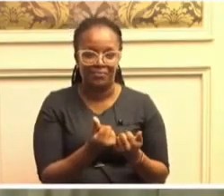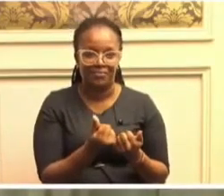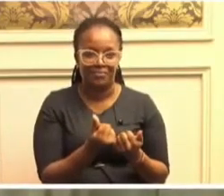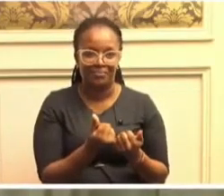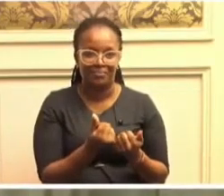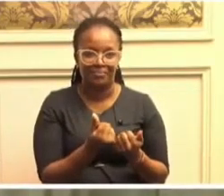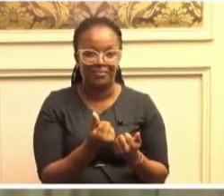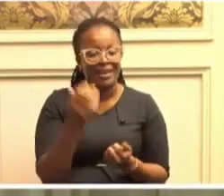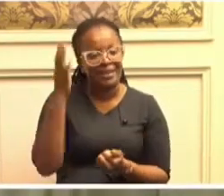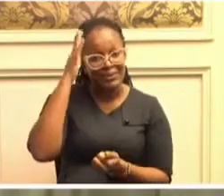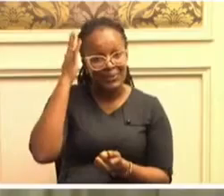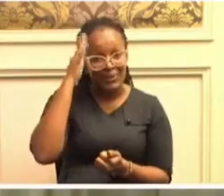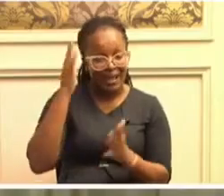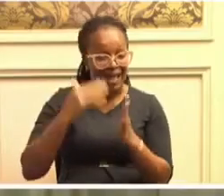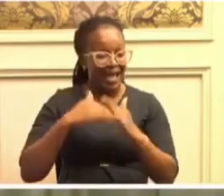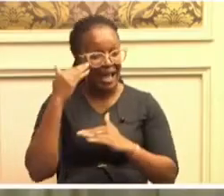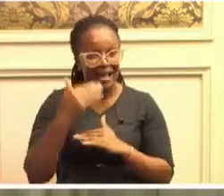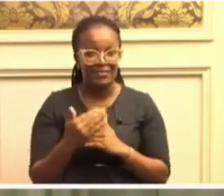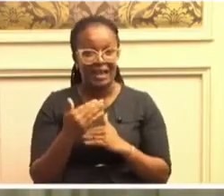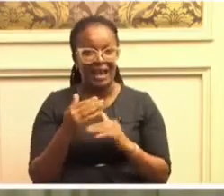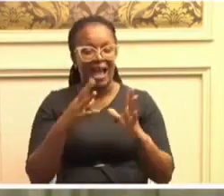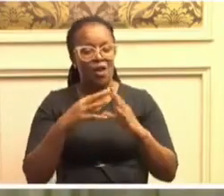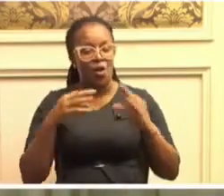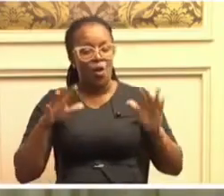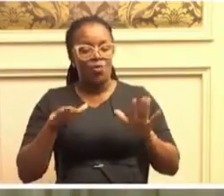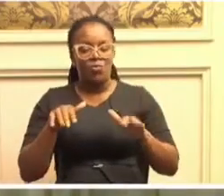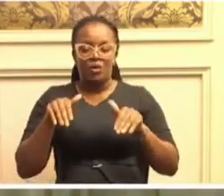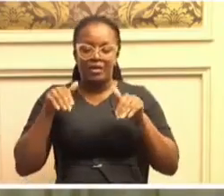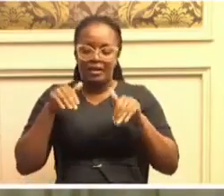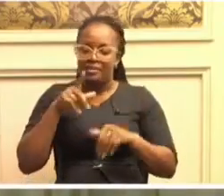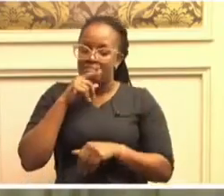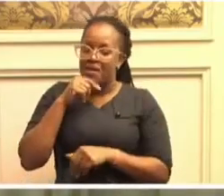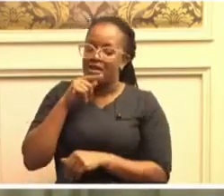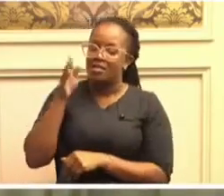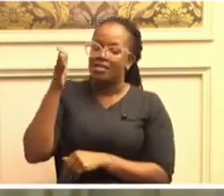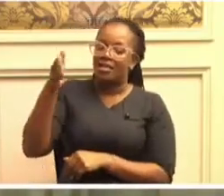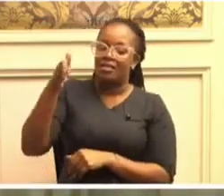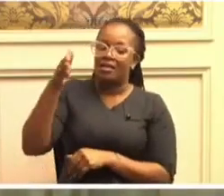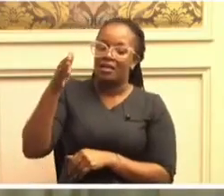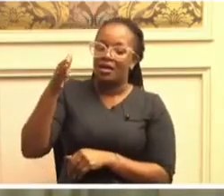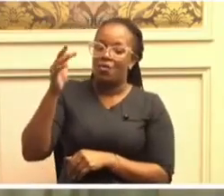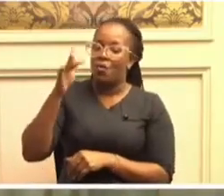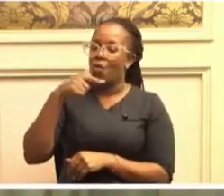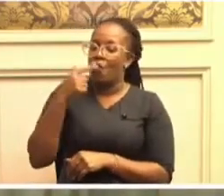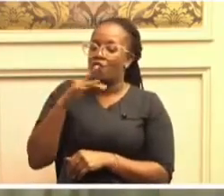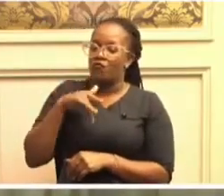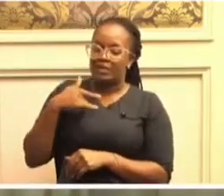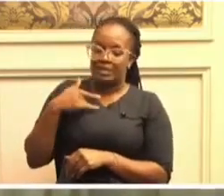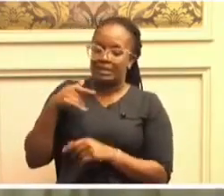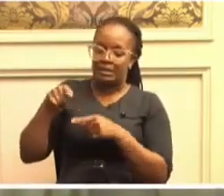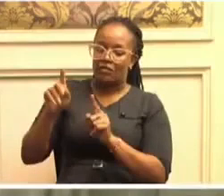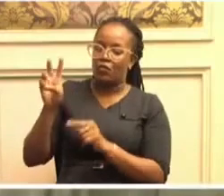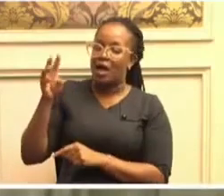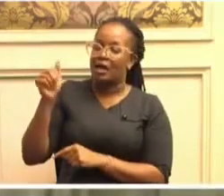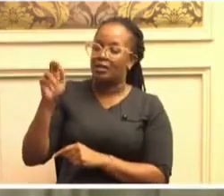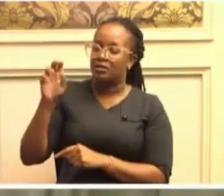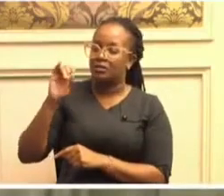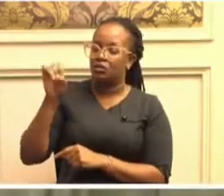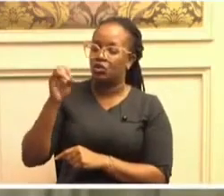And, you know, after a long pause, the gentleman who always feels he is Wanjiku says, indeed,